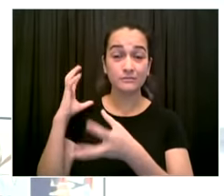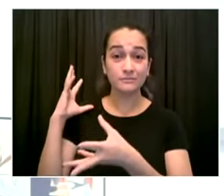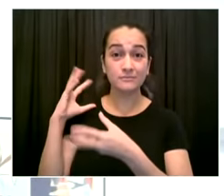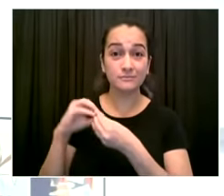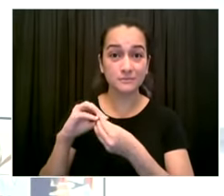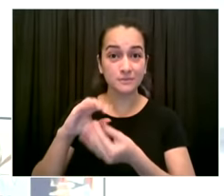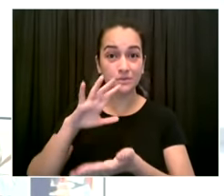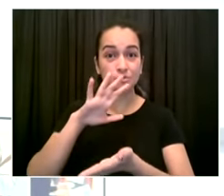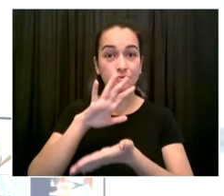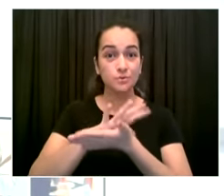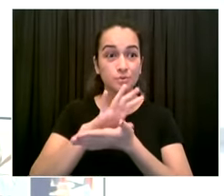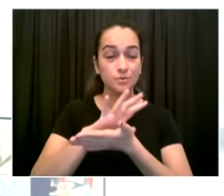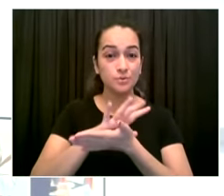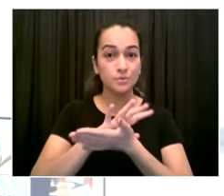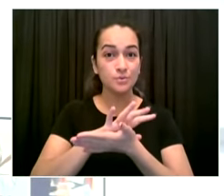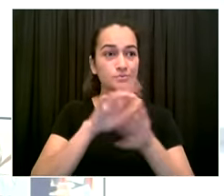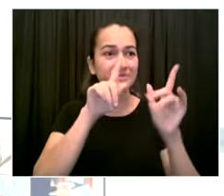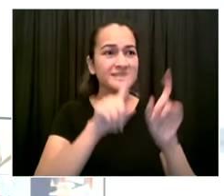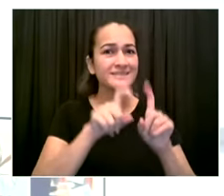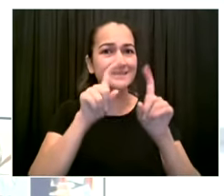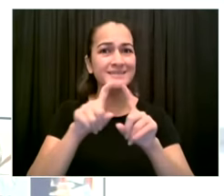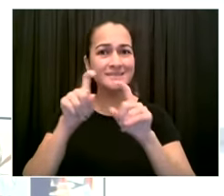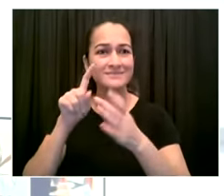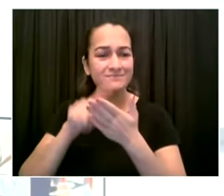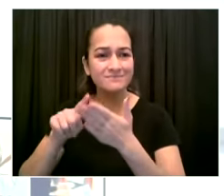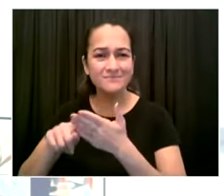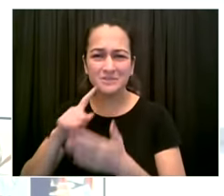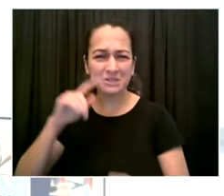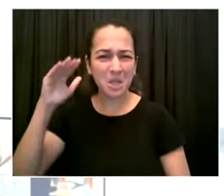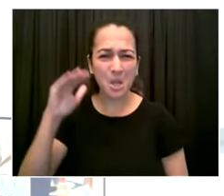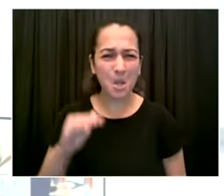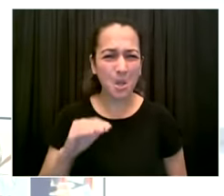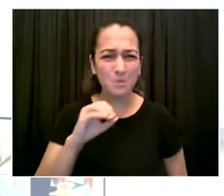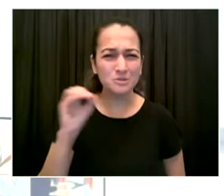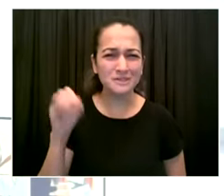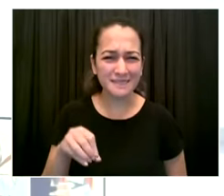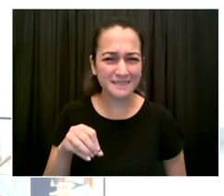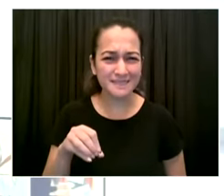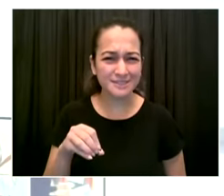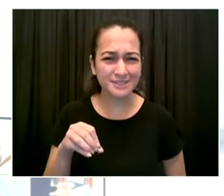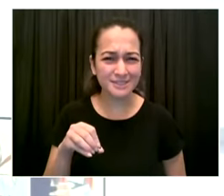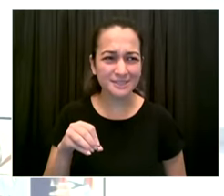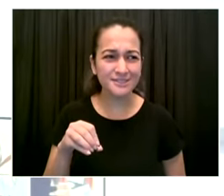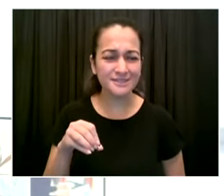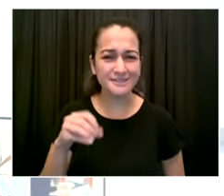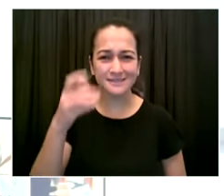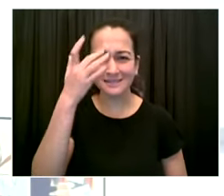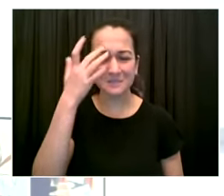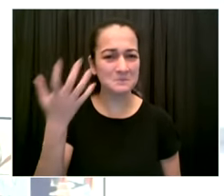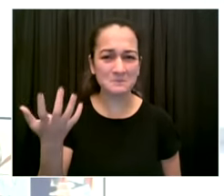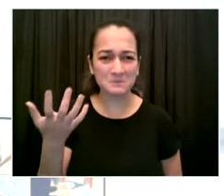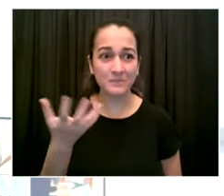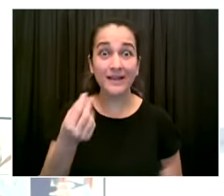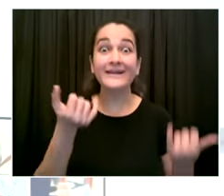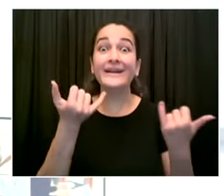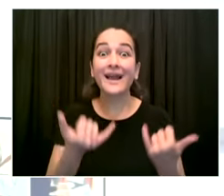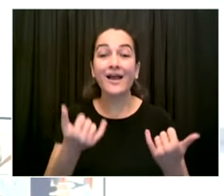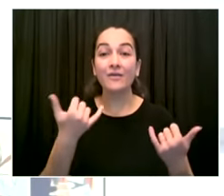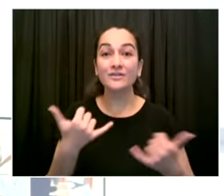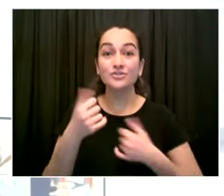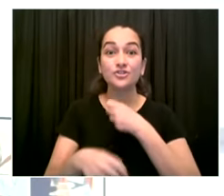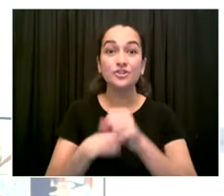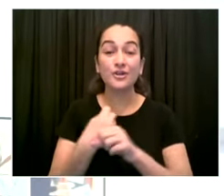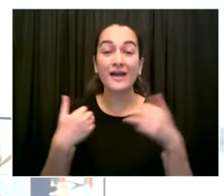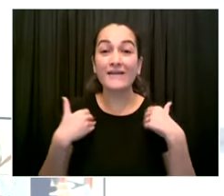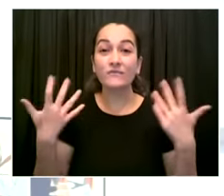bear in the greatest degree possible which is what our school mandate is doing and our very aggressive youth vaccination